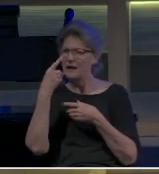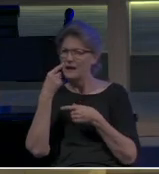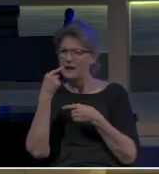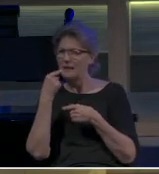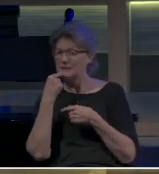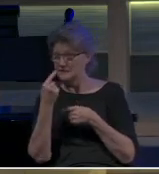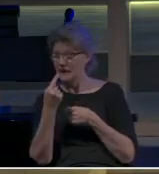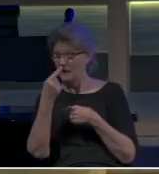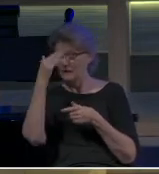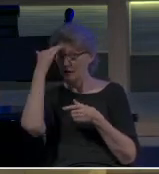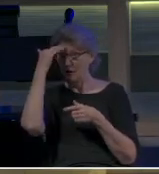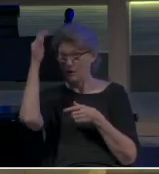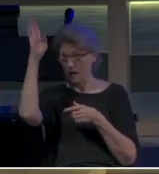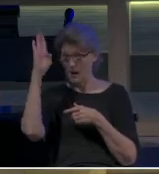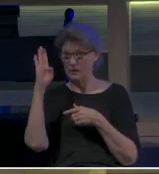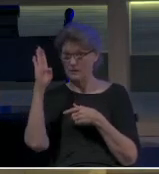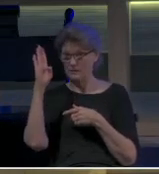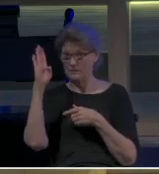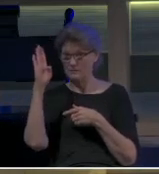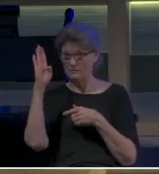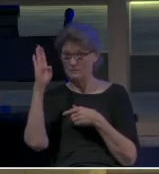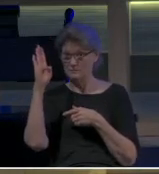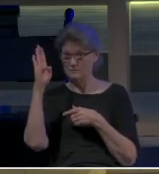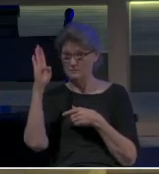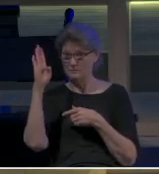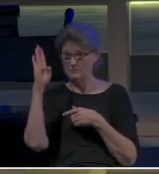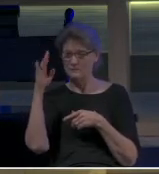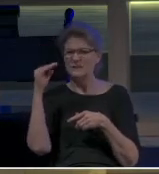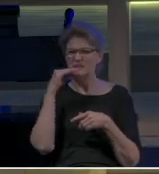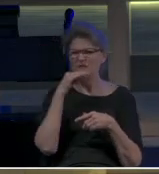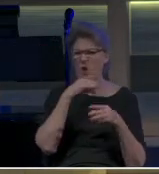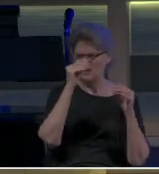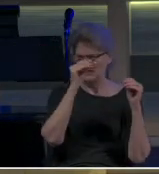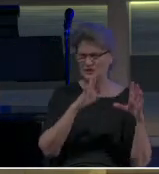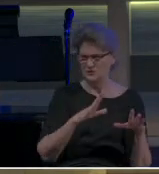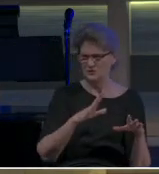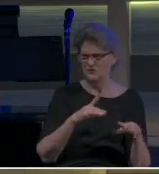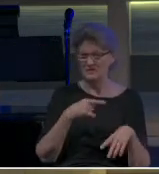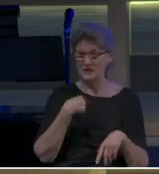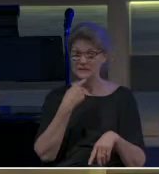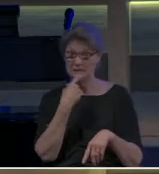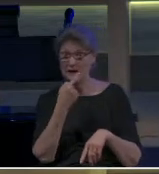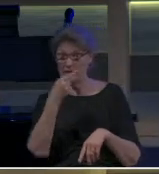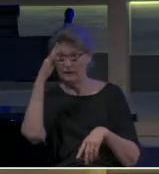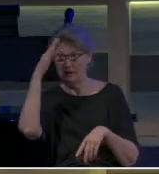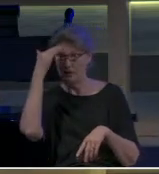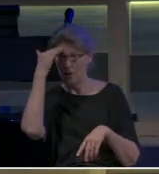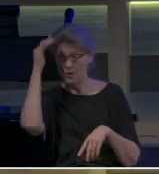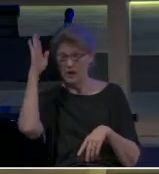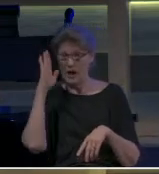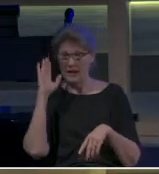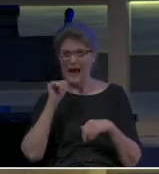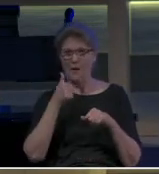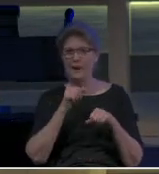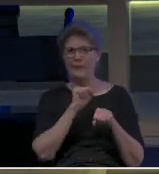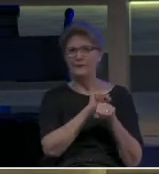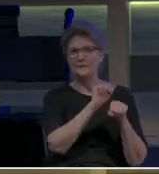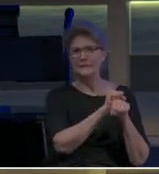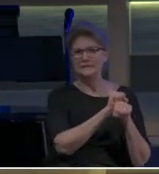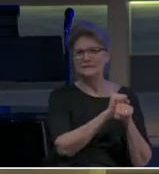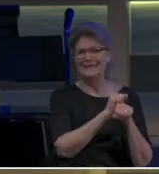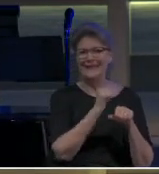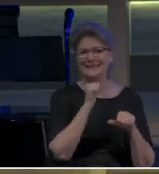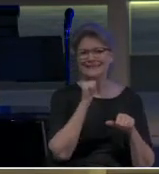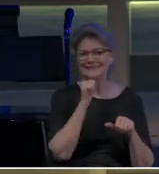God, and these are false teachers, toxic teachers, as it were, by their deeds they deny him.